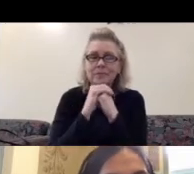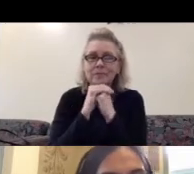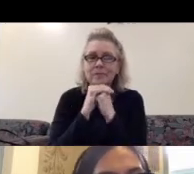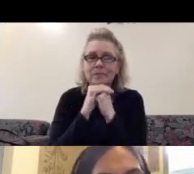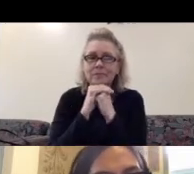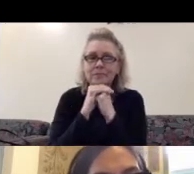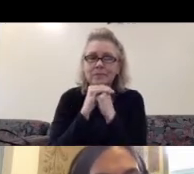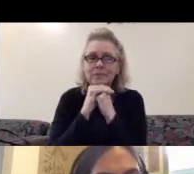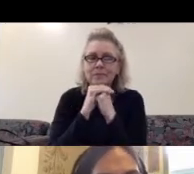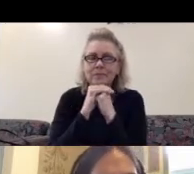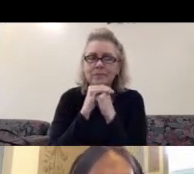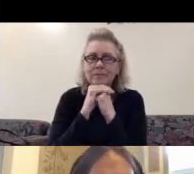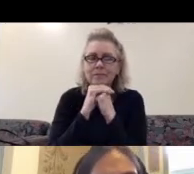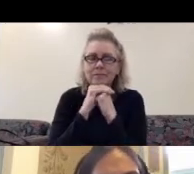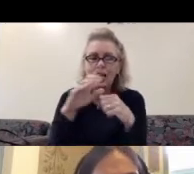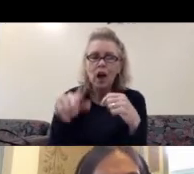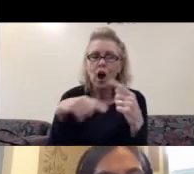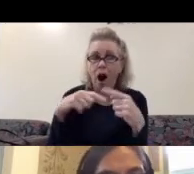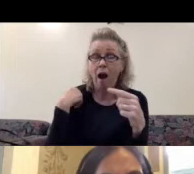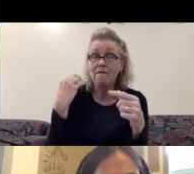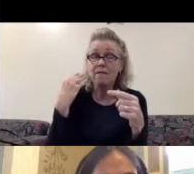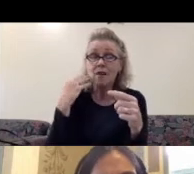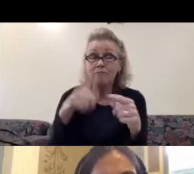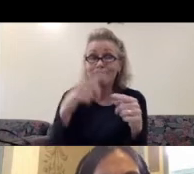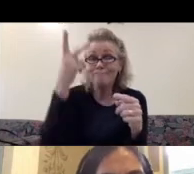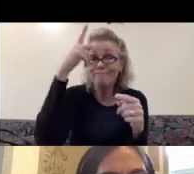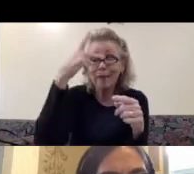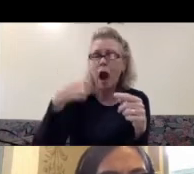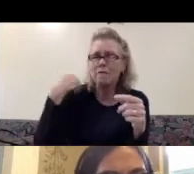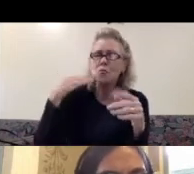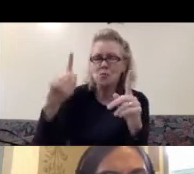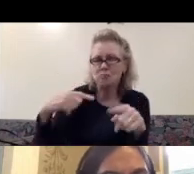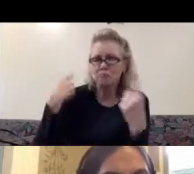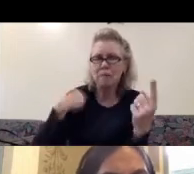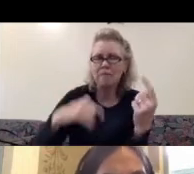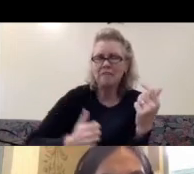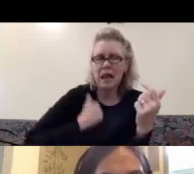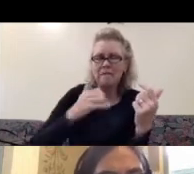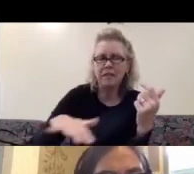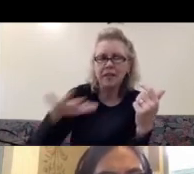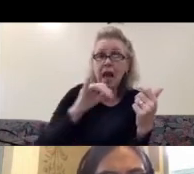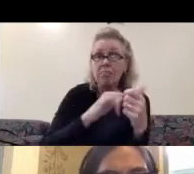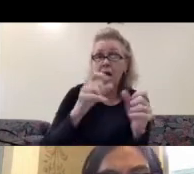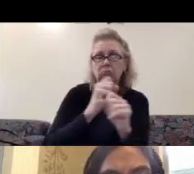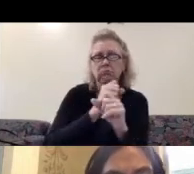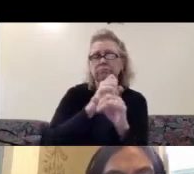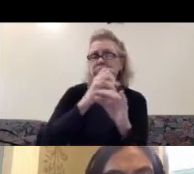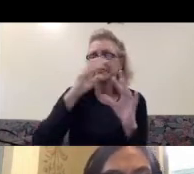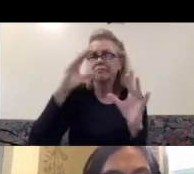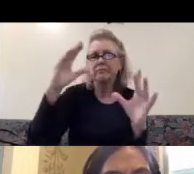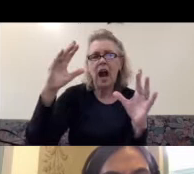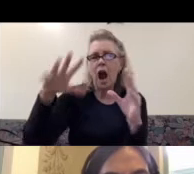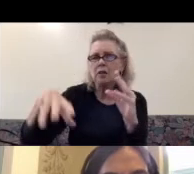I have known El Valle de Guadalupe since I was living in Tijuana. El Valle transformed in an extraordinary region of wine producers and also